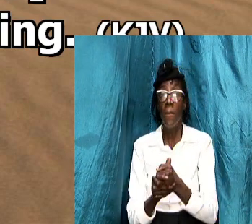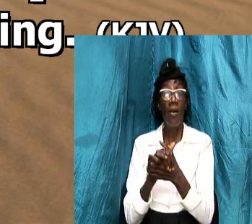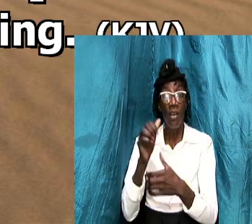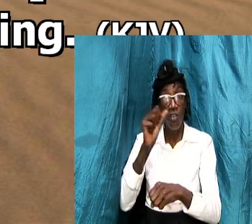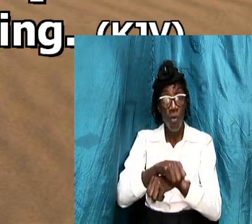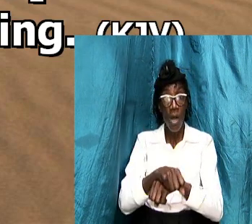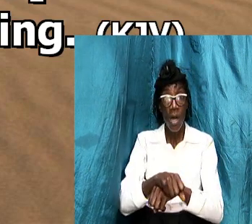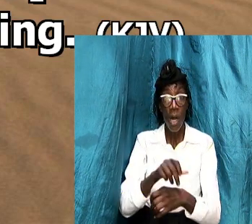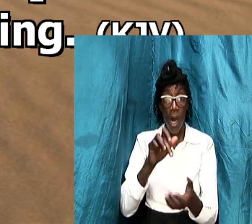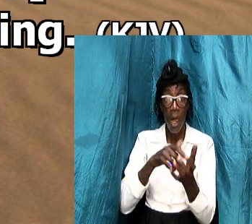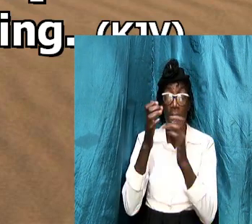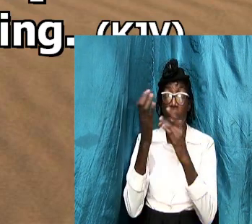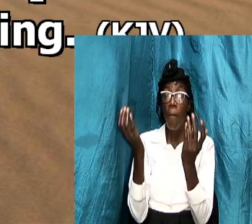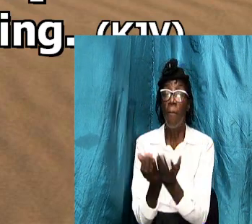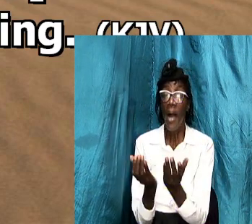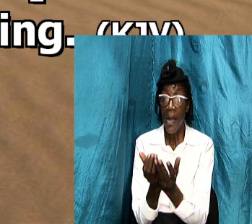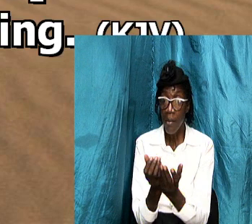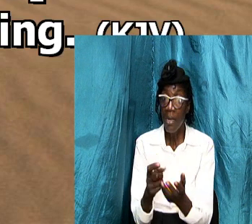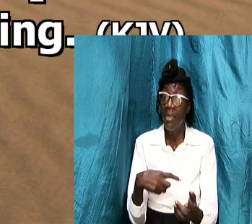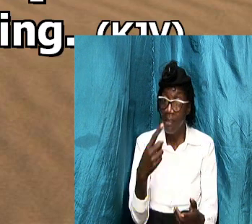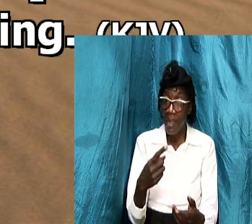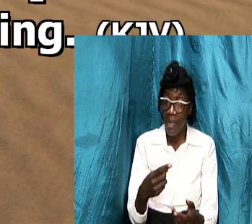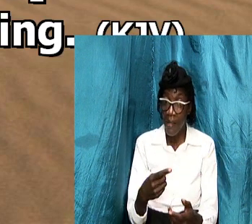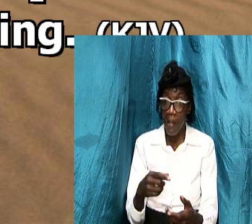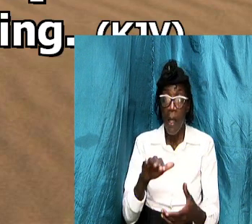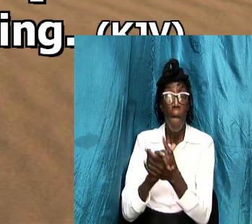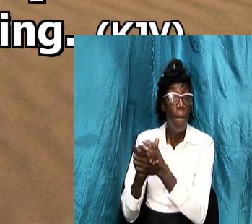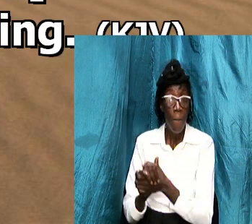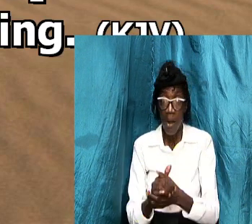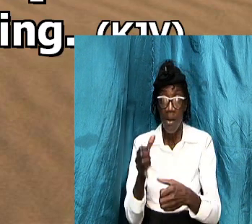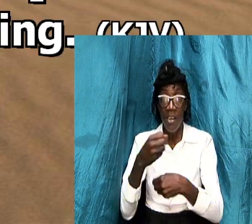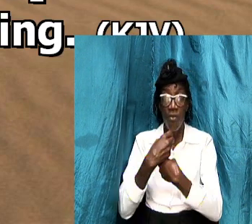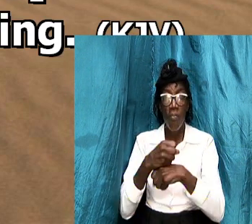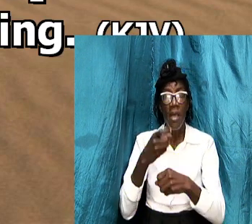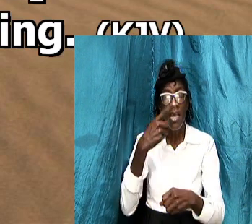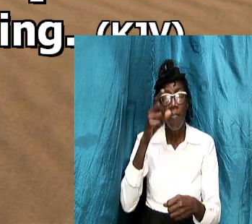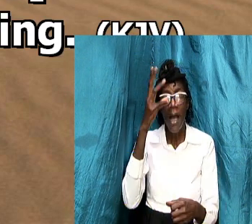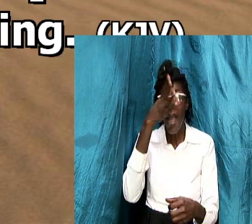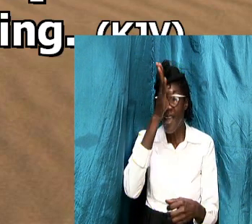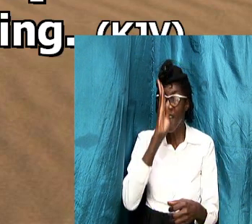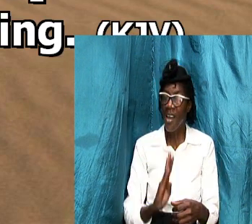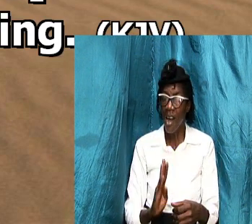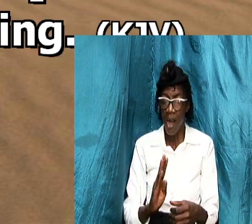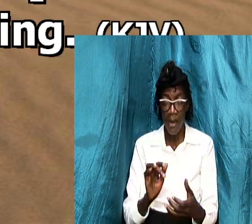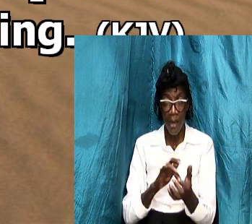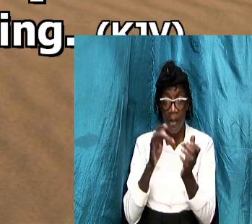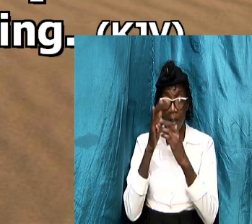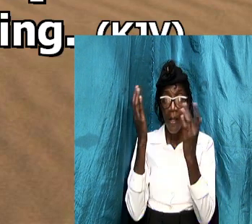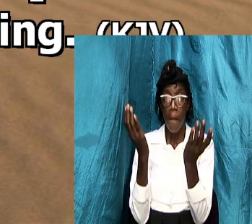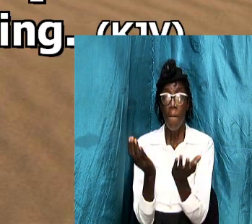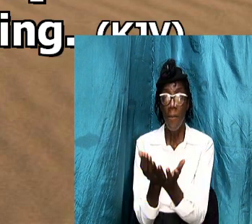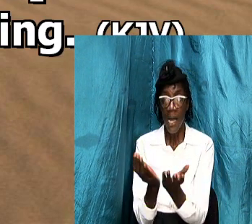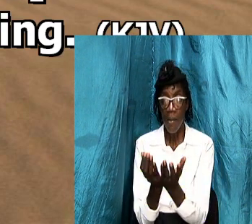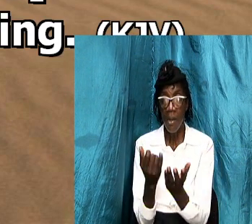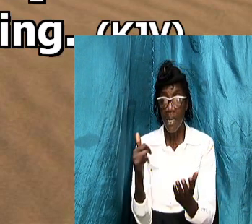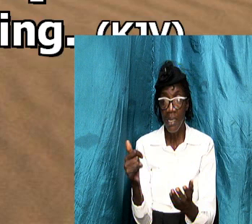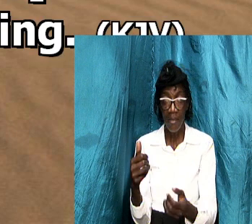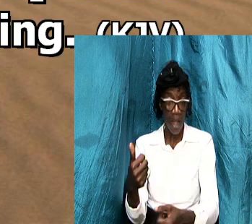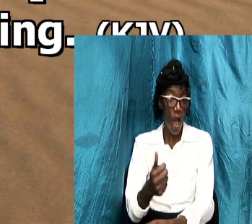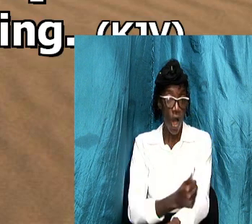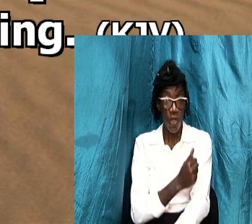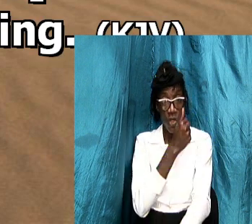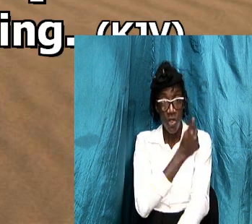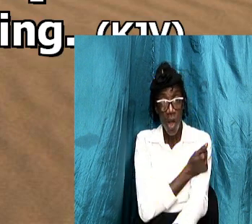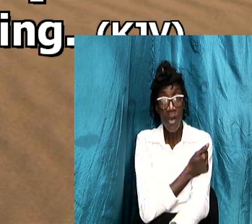of marriage marriage was ordained by god and it is the bible the book that is the authority